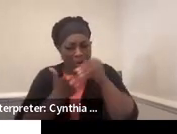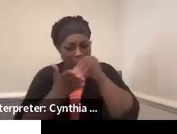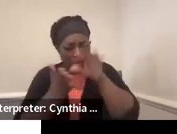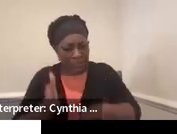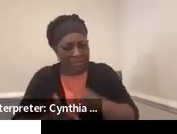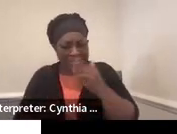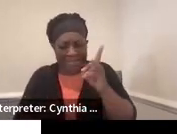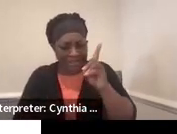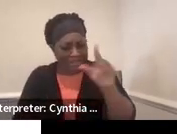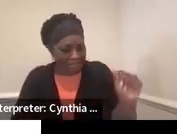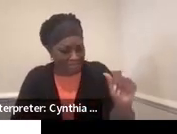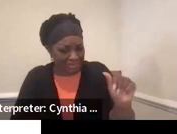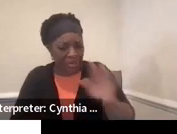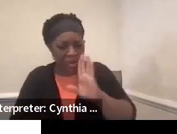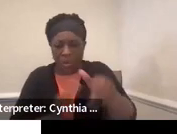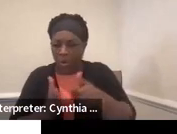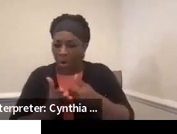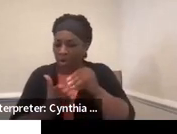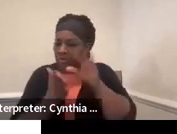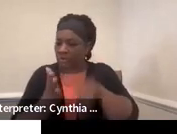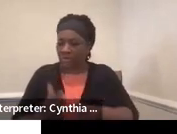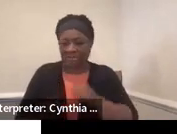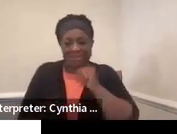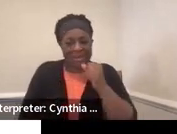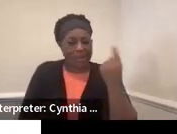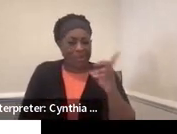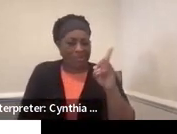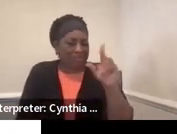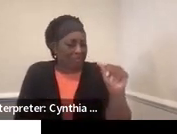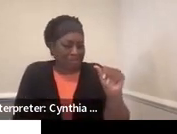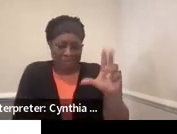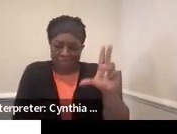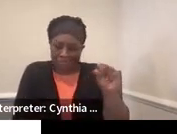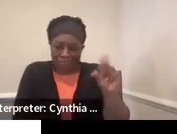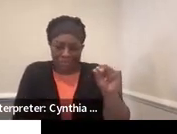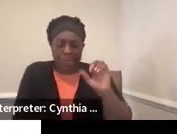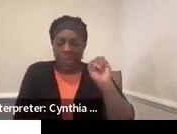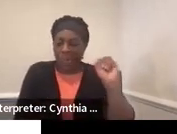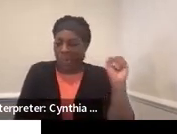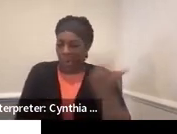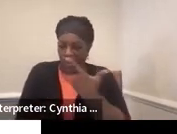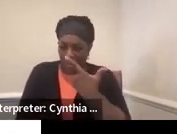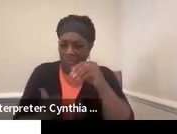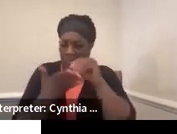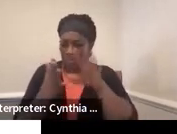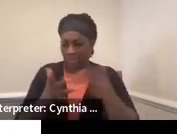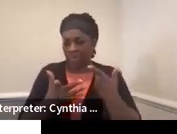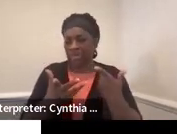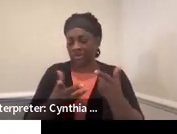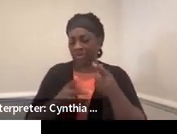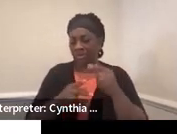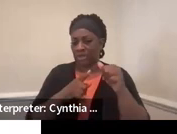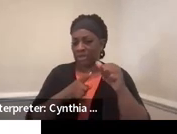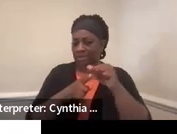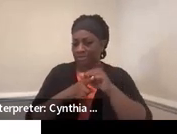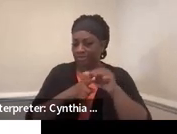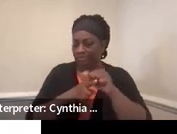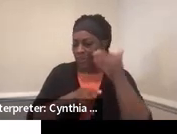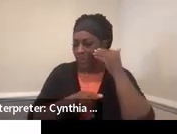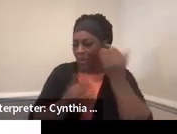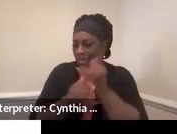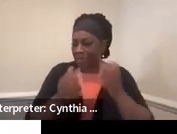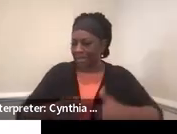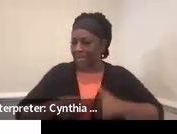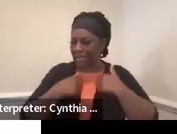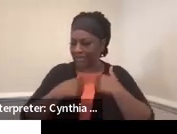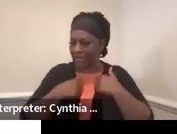all of our students, not just the students with disabilities or significant cognitive disabilities. And, you